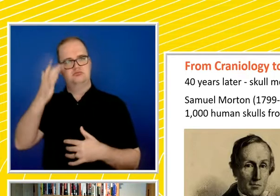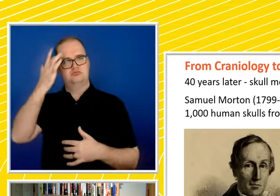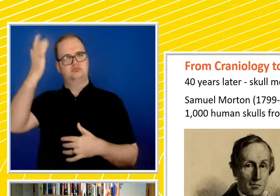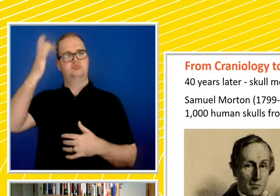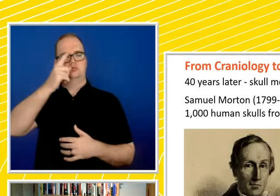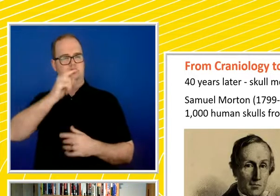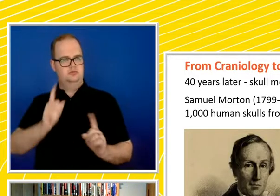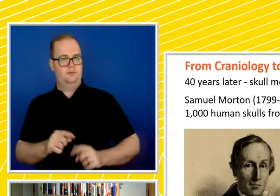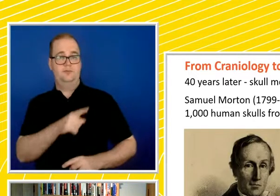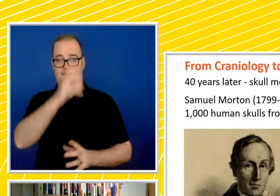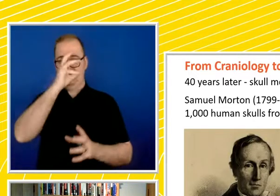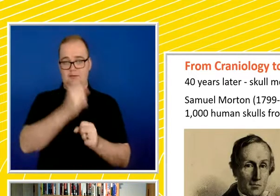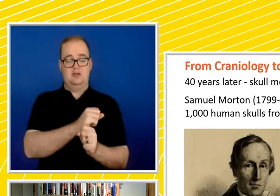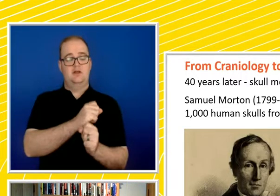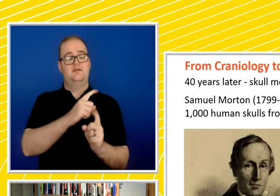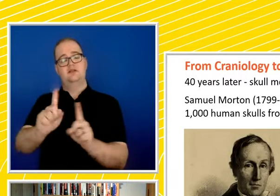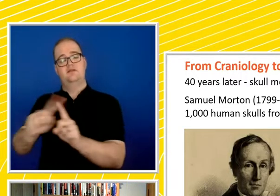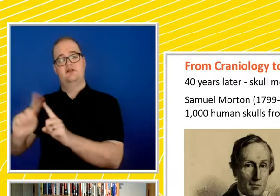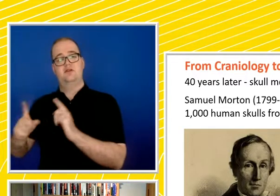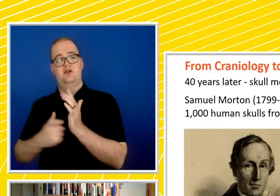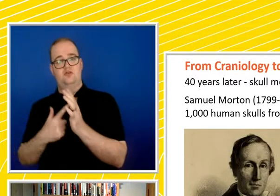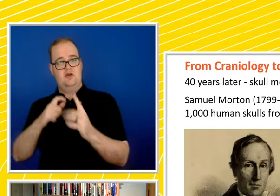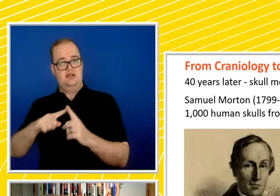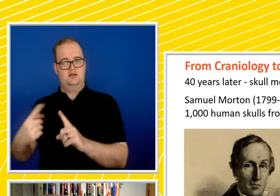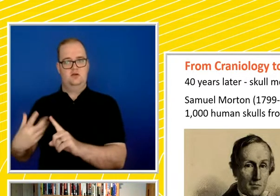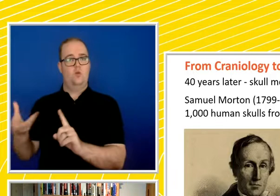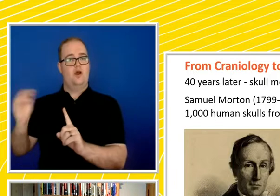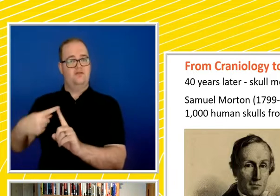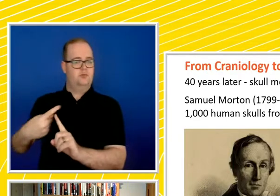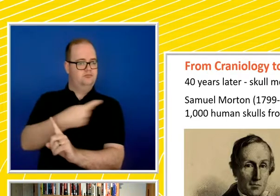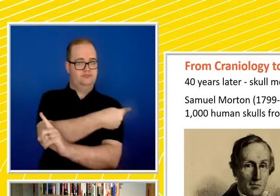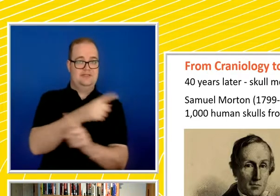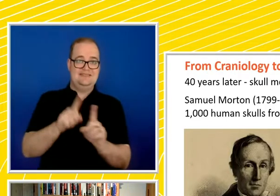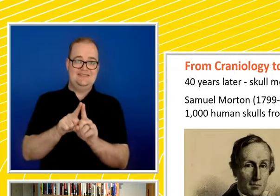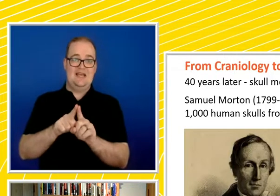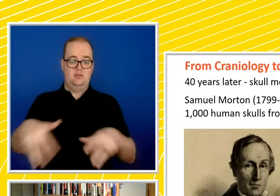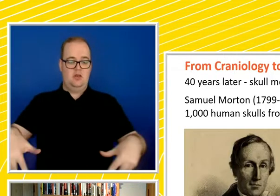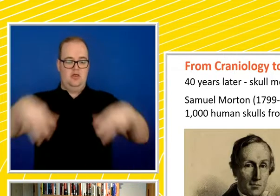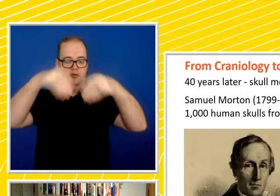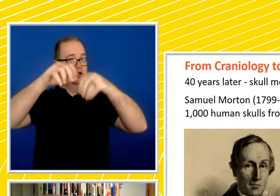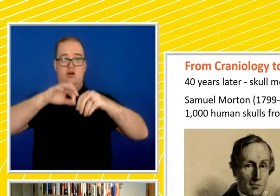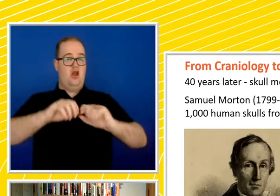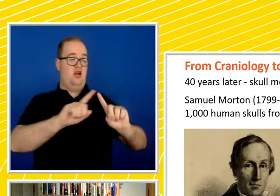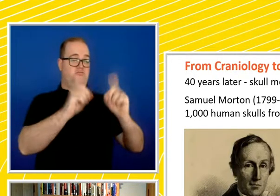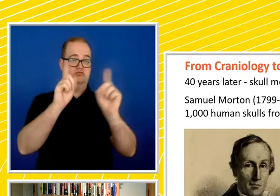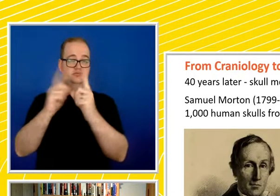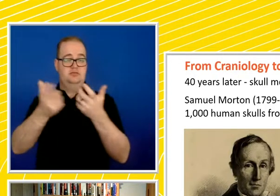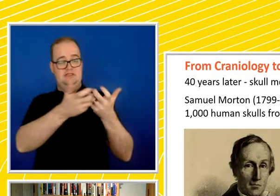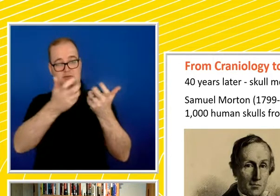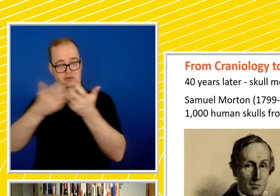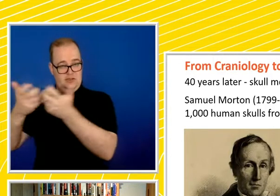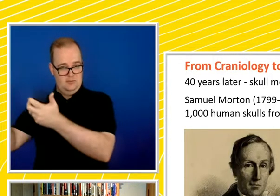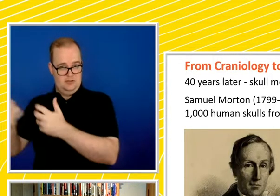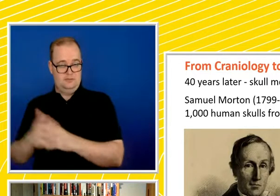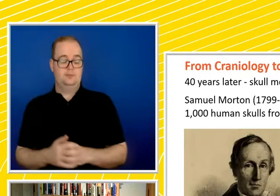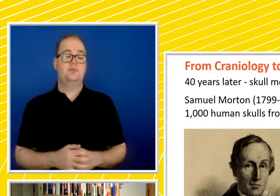that each race had a separate origin, a descending order of intelligence that could be determined, and he placed the Caucasians at the top and the